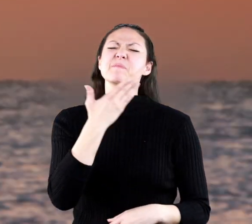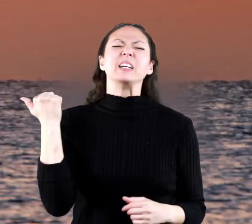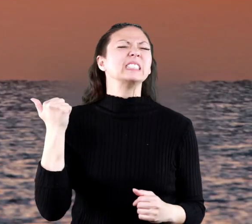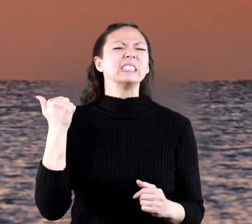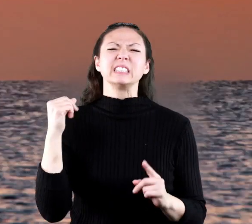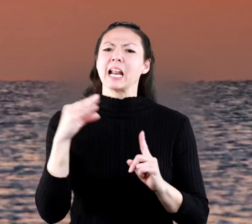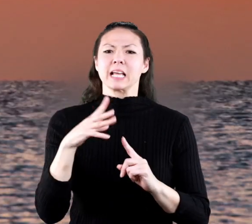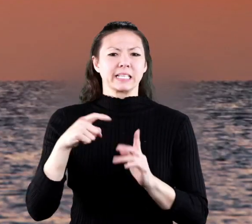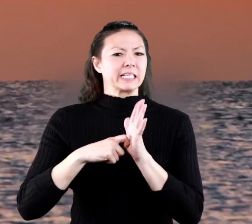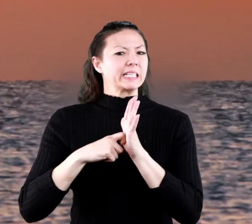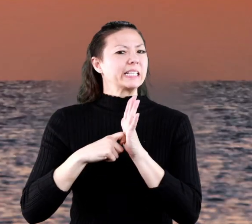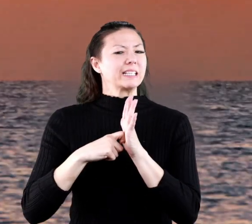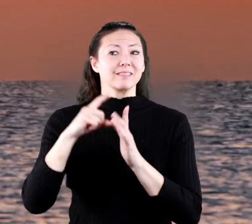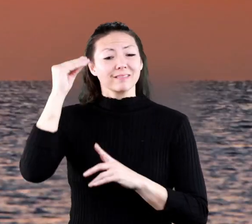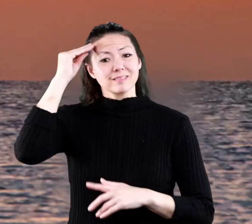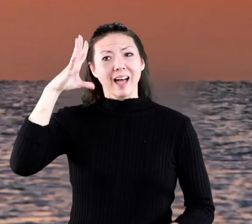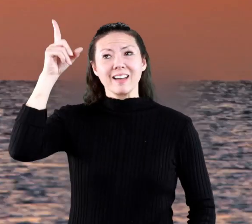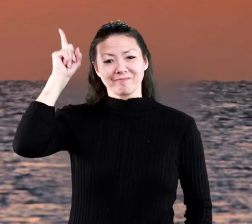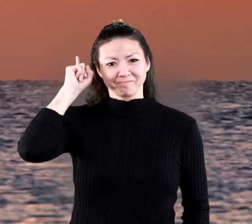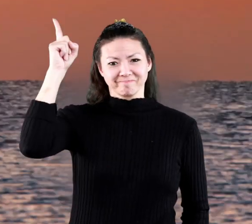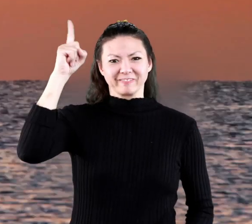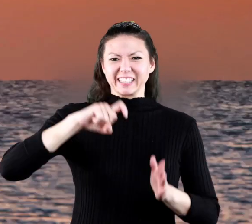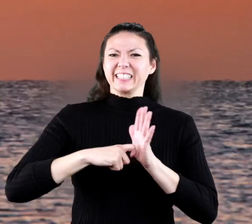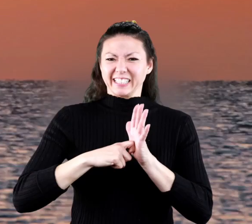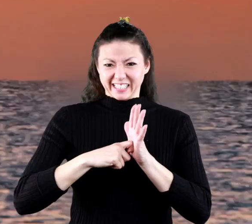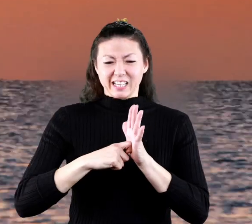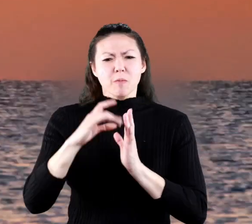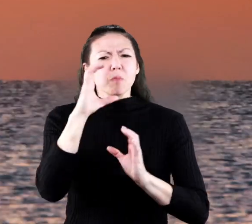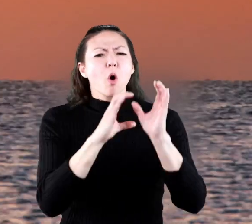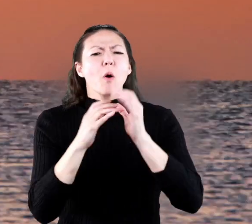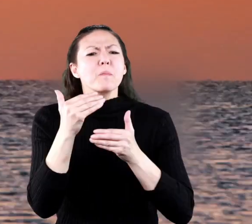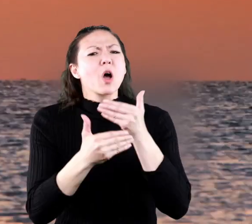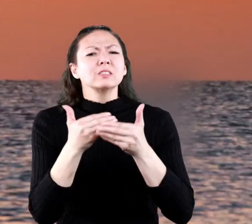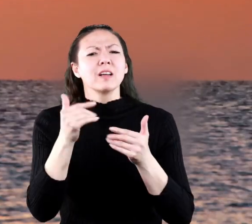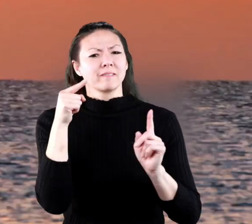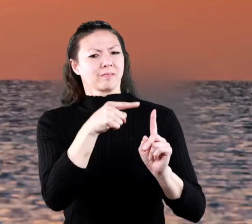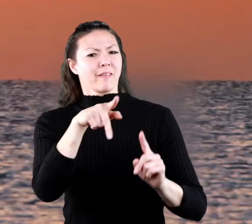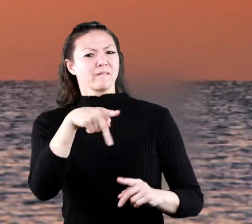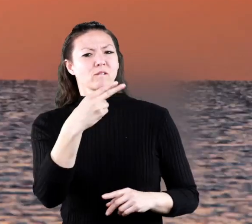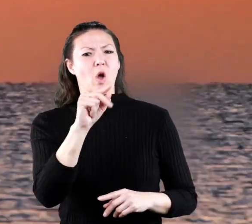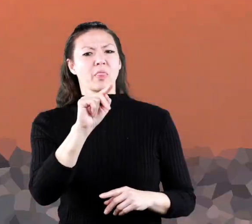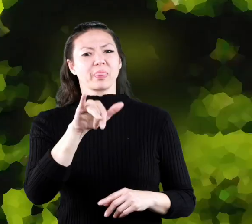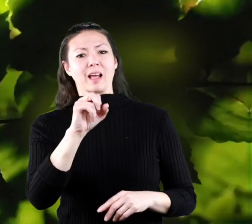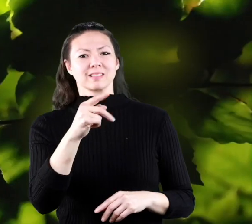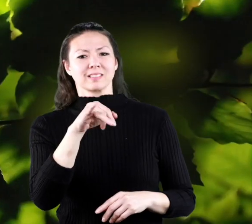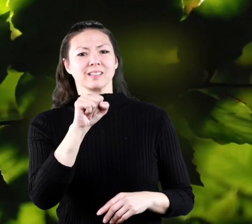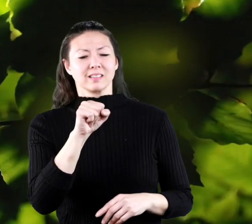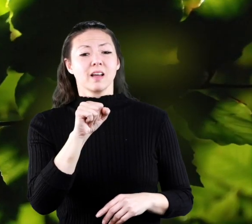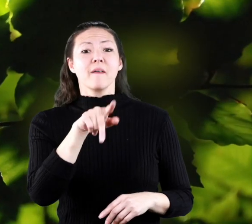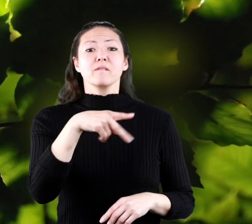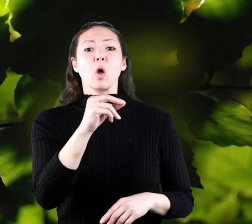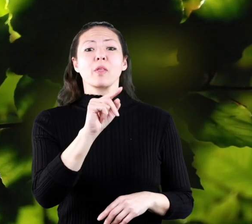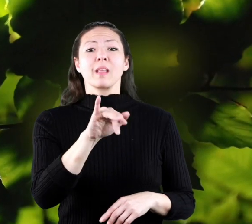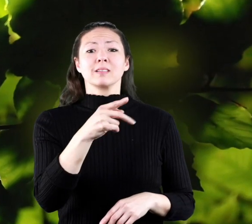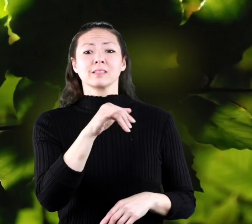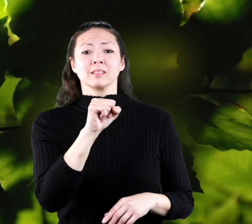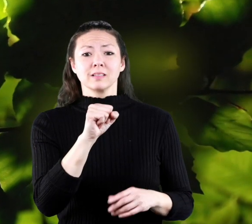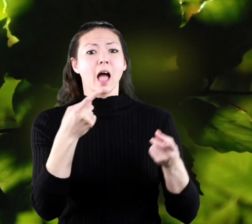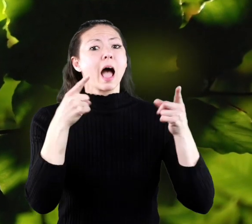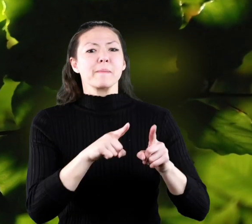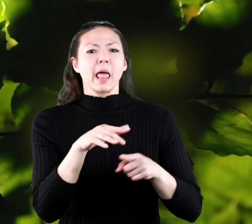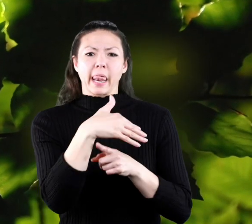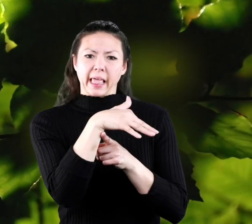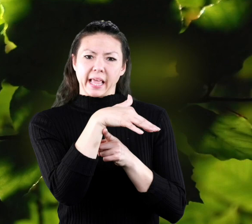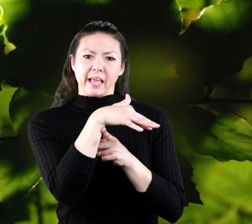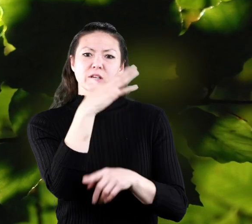yup you're right it's the sun let's explore the process of photosynthesis photosynthesis photosynthesis occurs in the